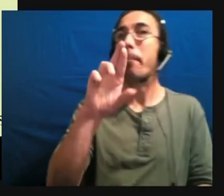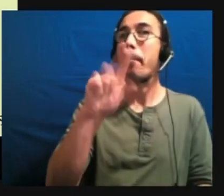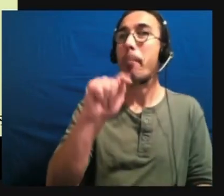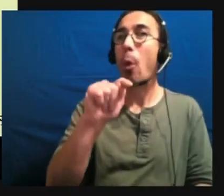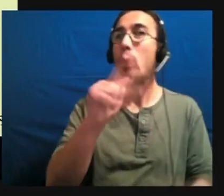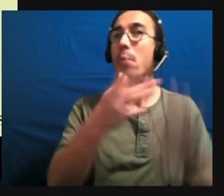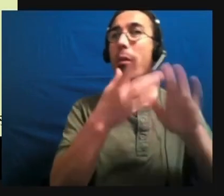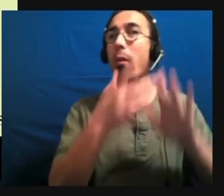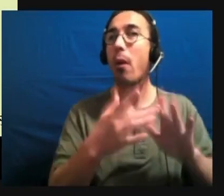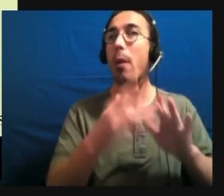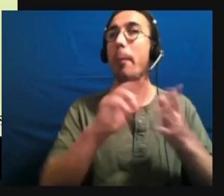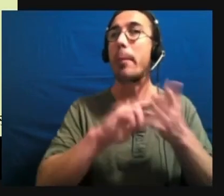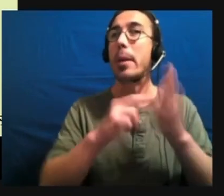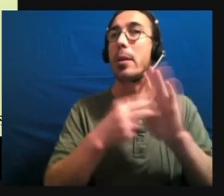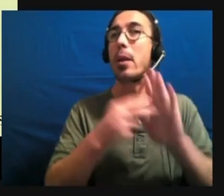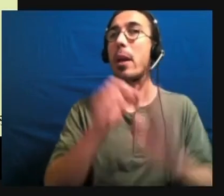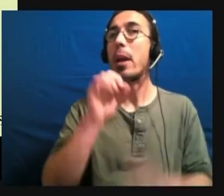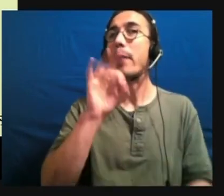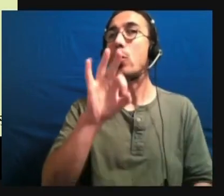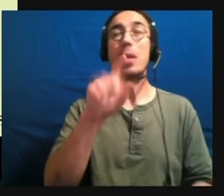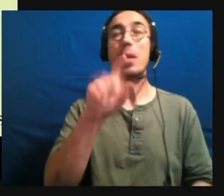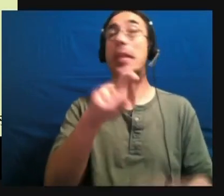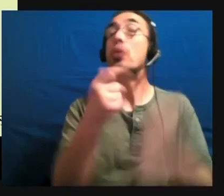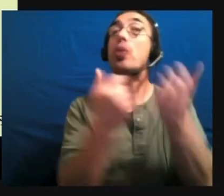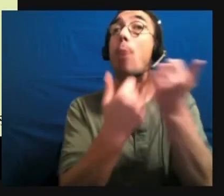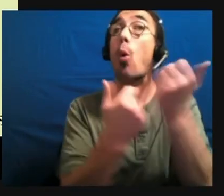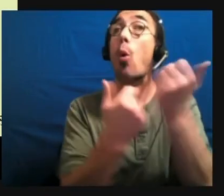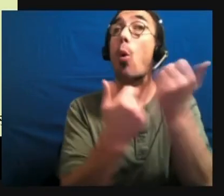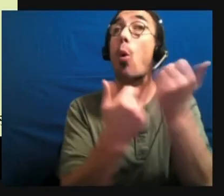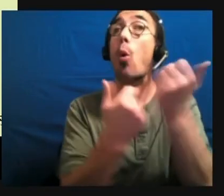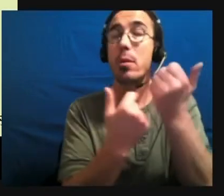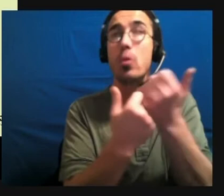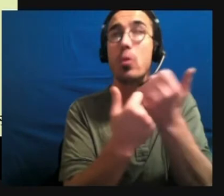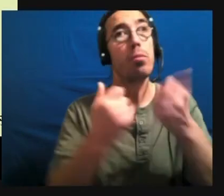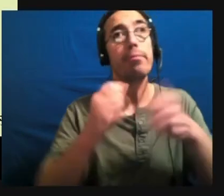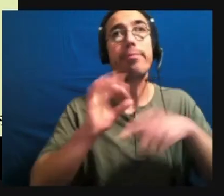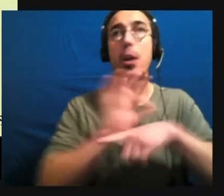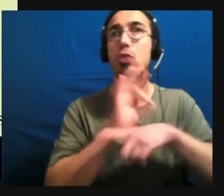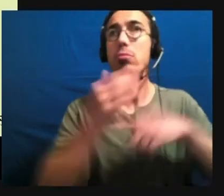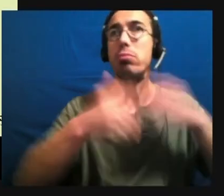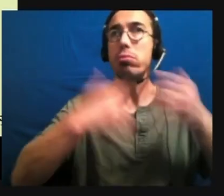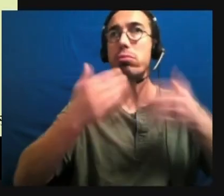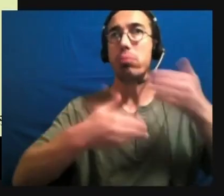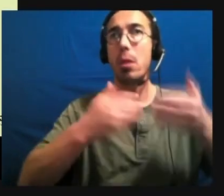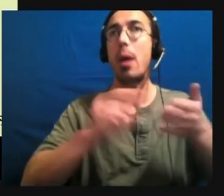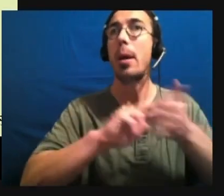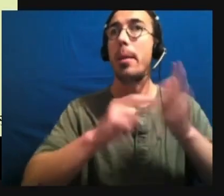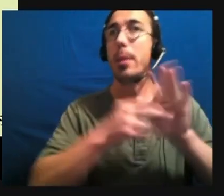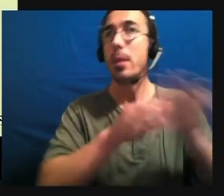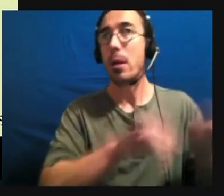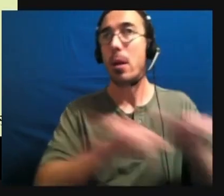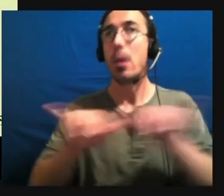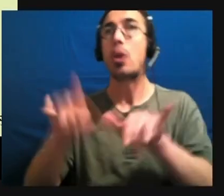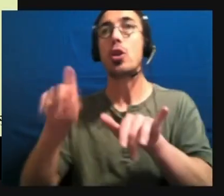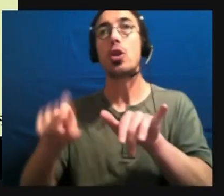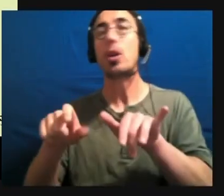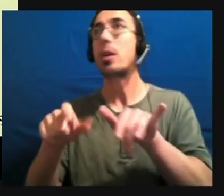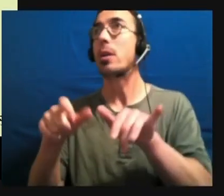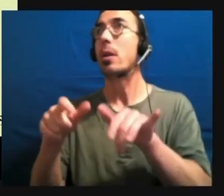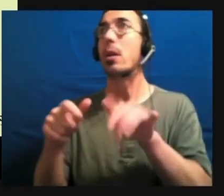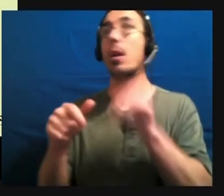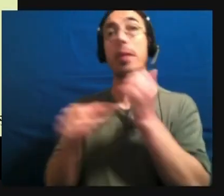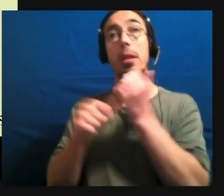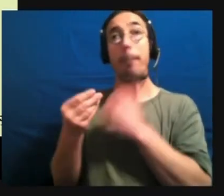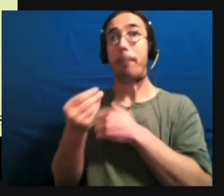want or need supports to function and, um, you need to have assistance paying for that because,